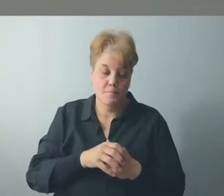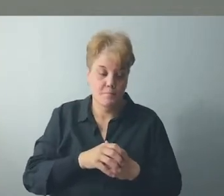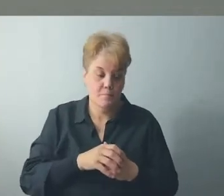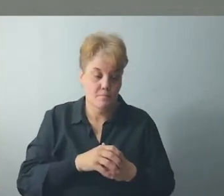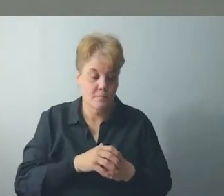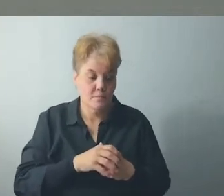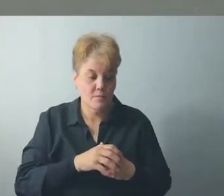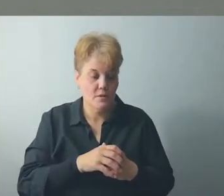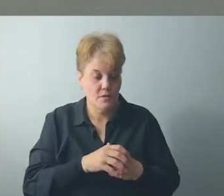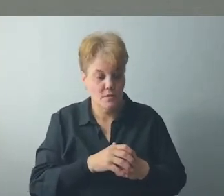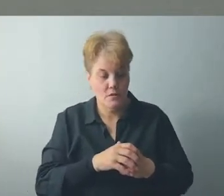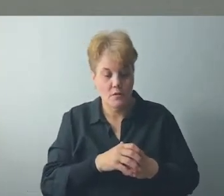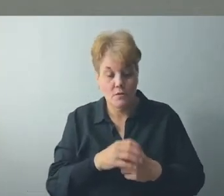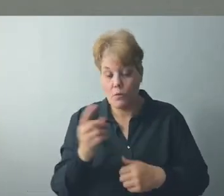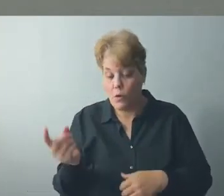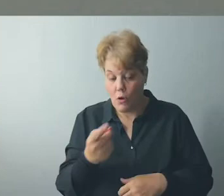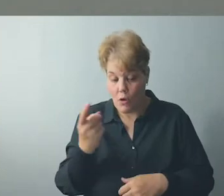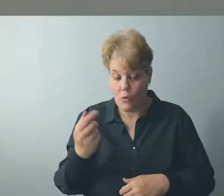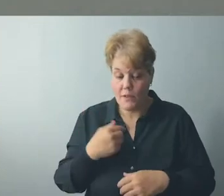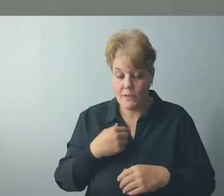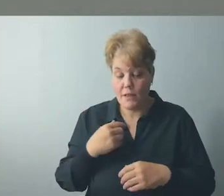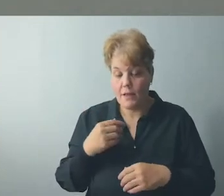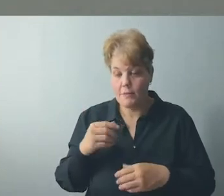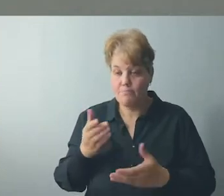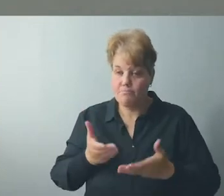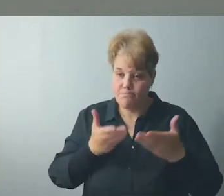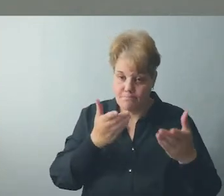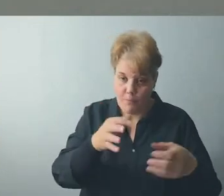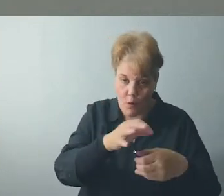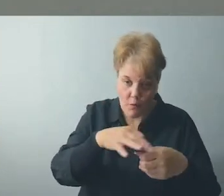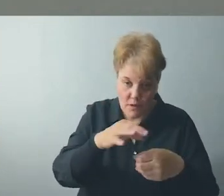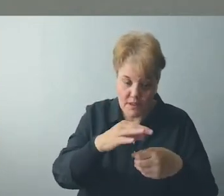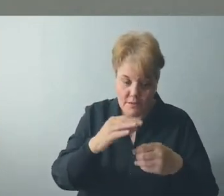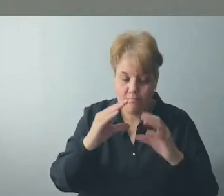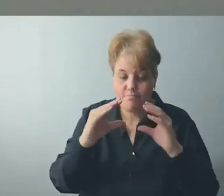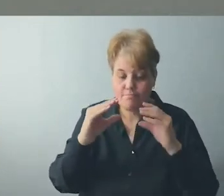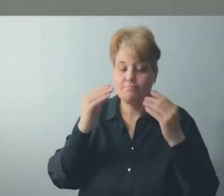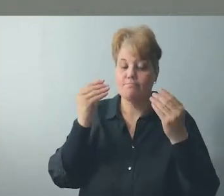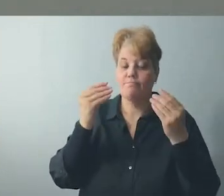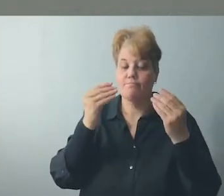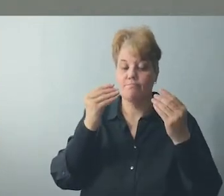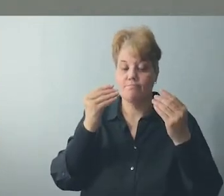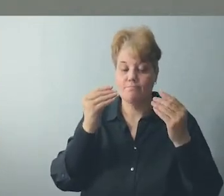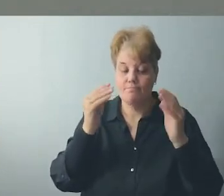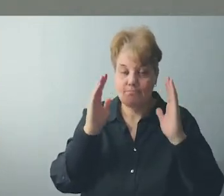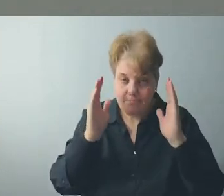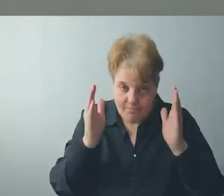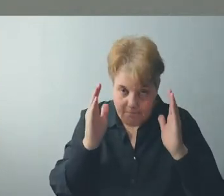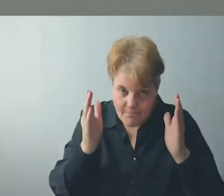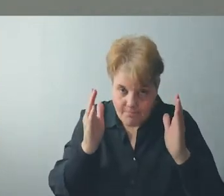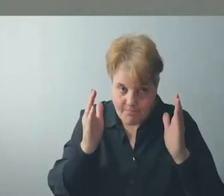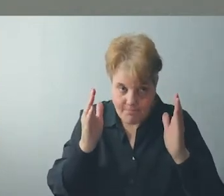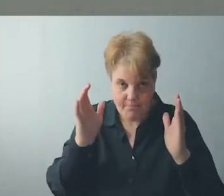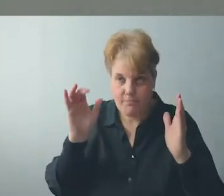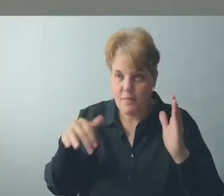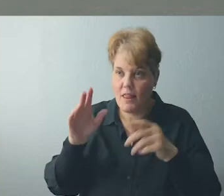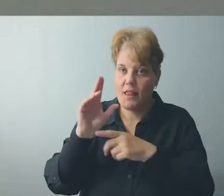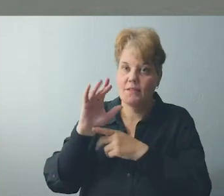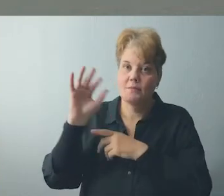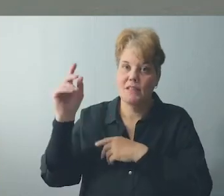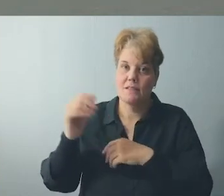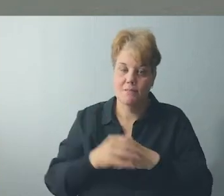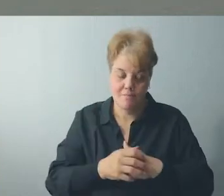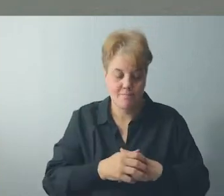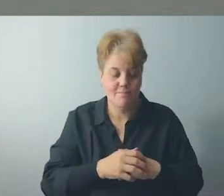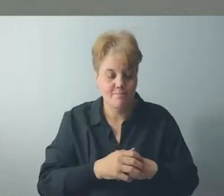in a friendly manner. I smile. It's amazing what a simple cup of tea, a smile, and a listening ear can